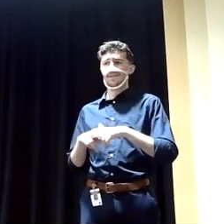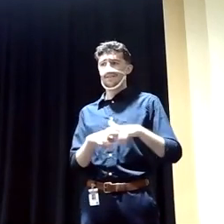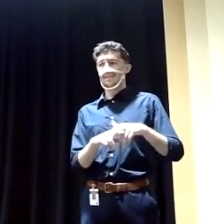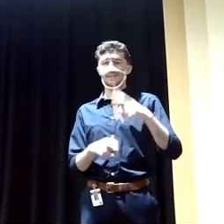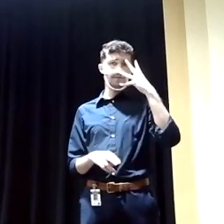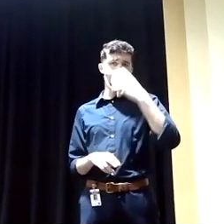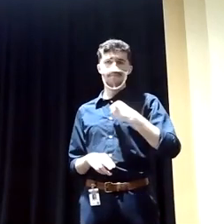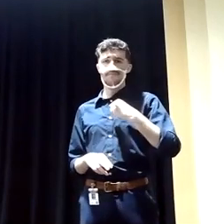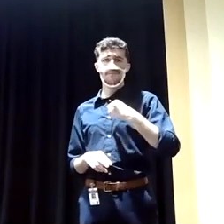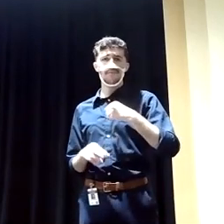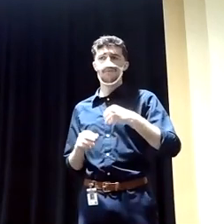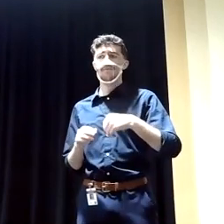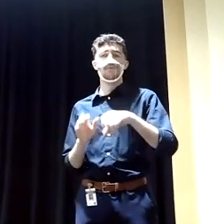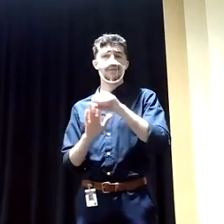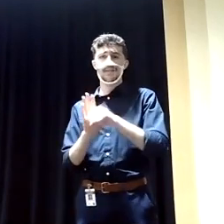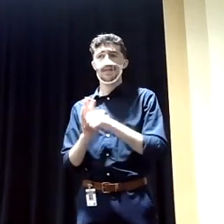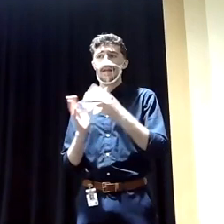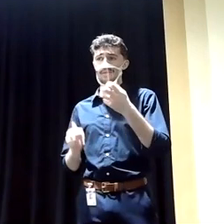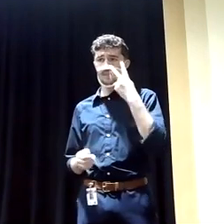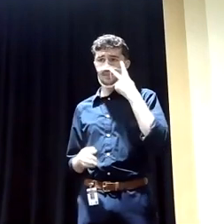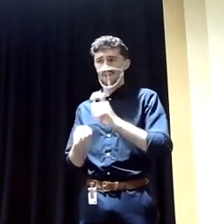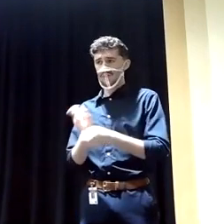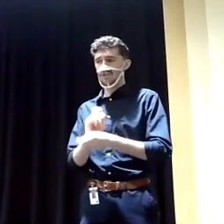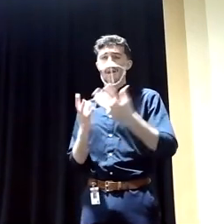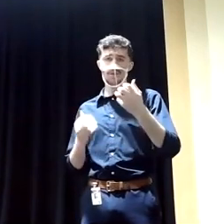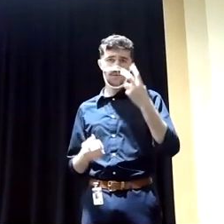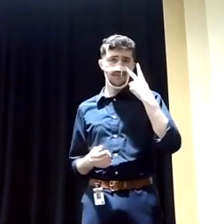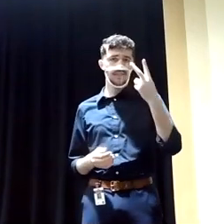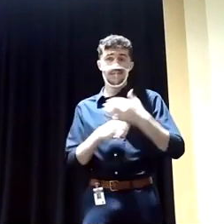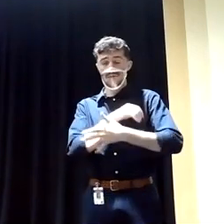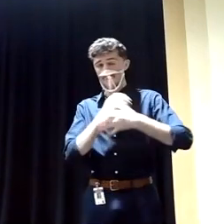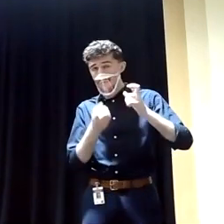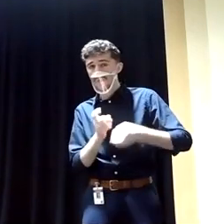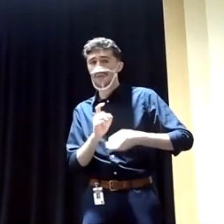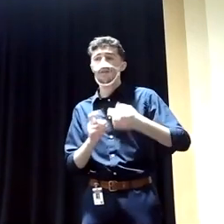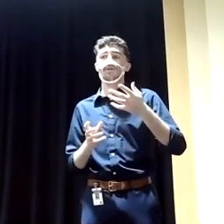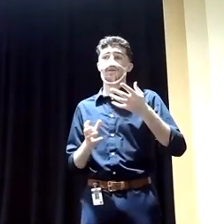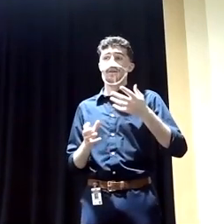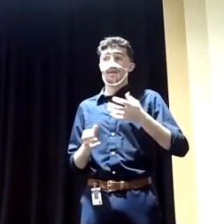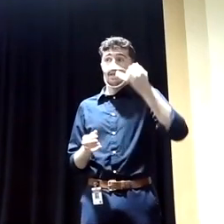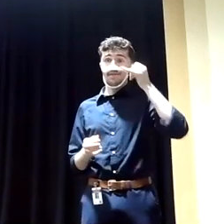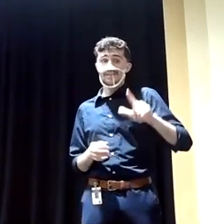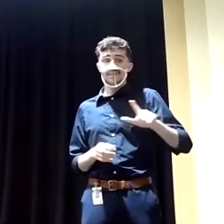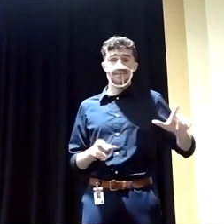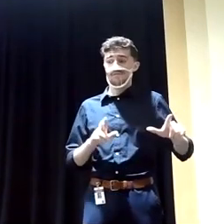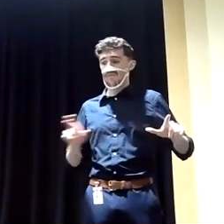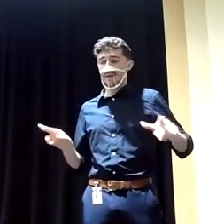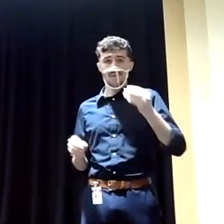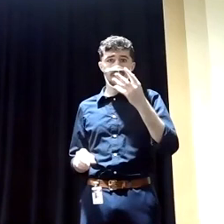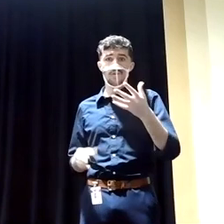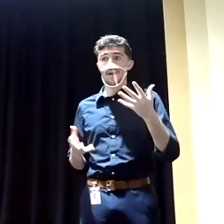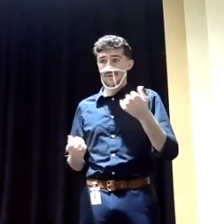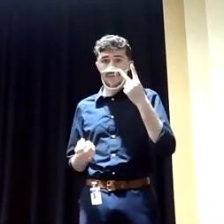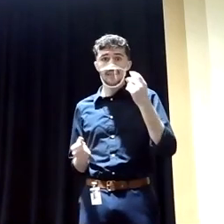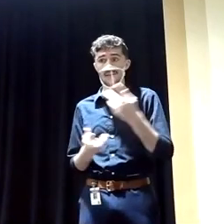beautiful state. I don't want to see a change. I don't want to see this country change to something that is left or right. I want to see it come to something where we